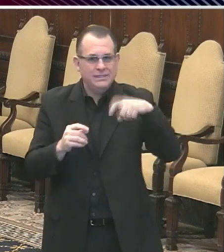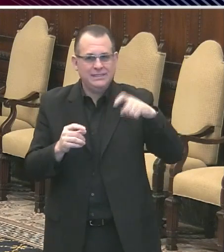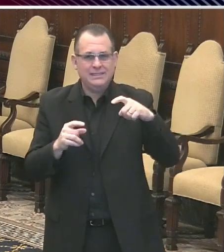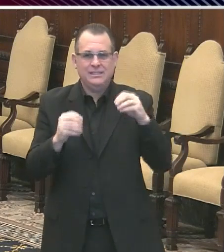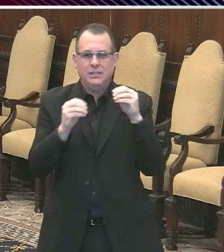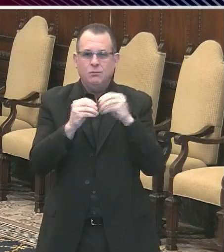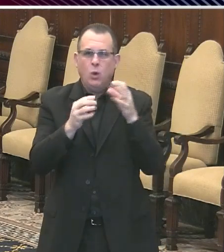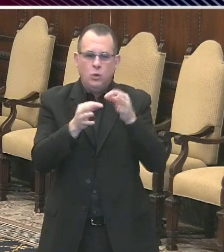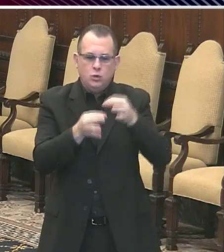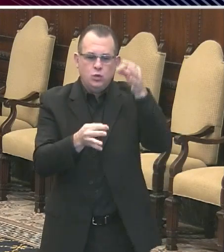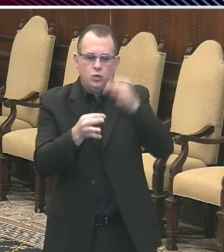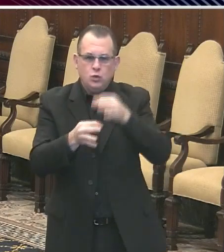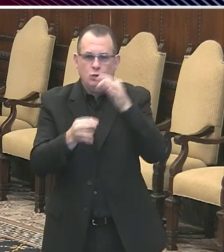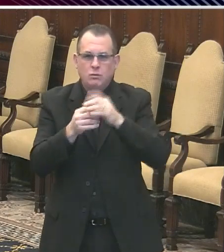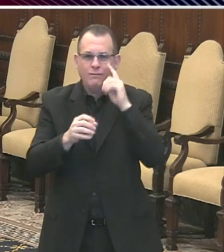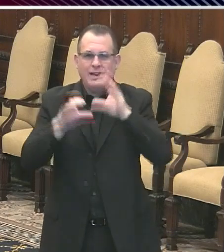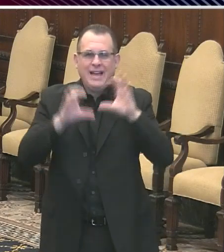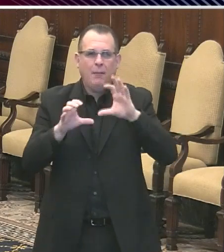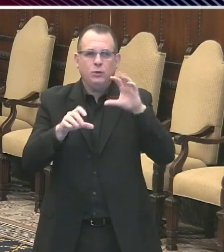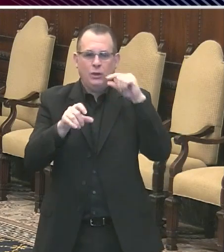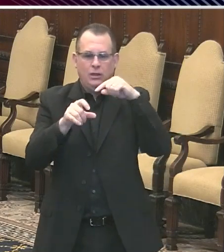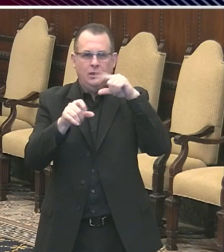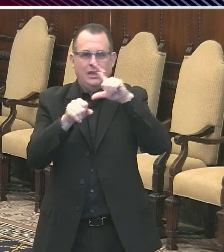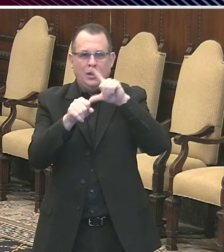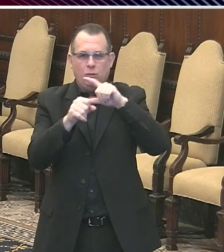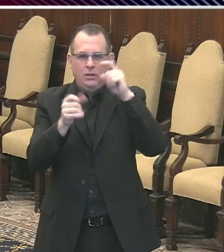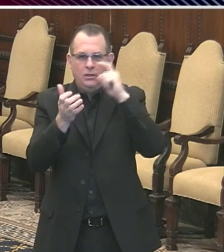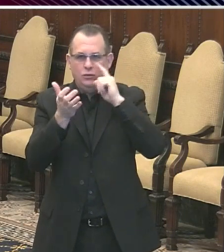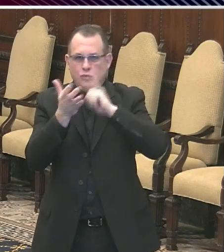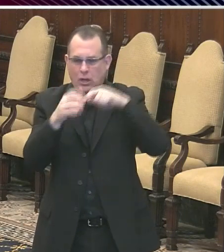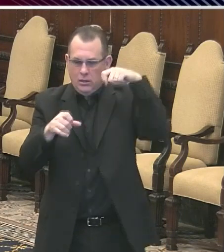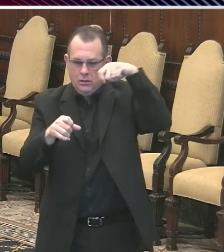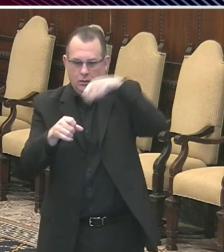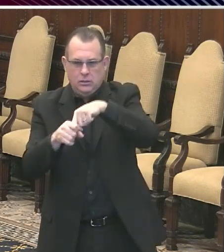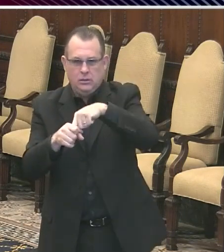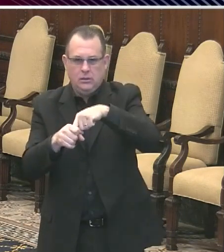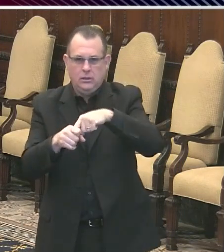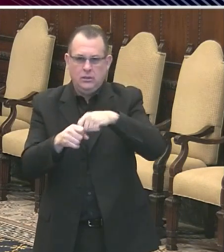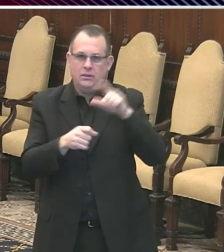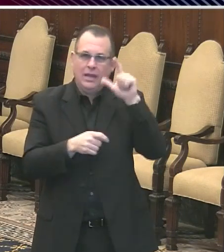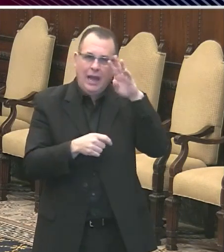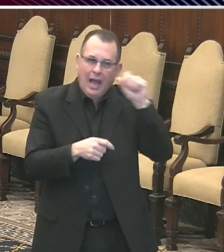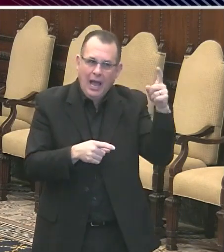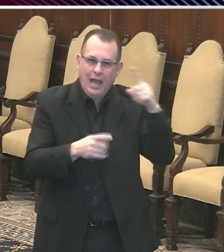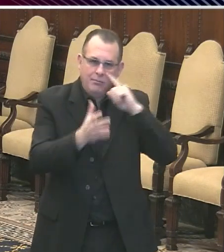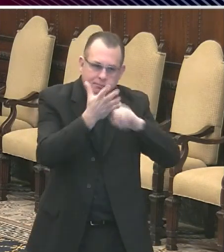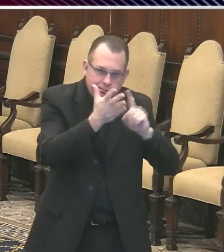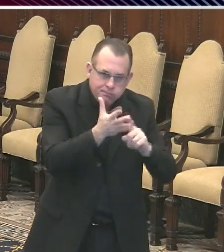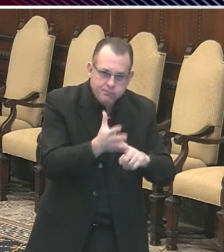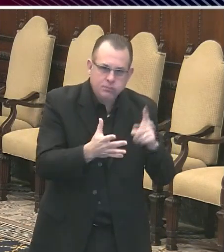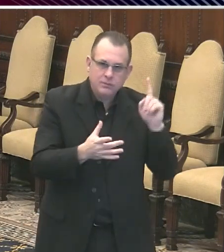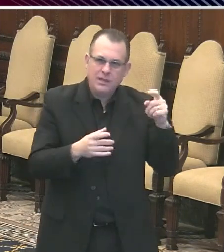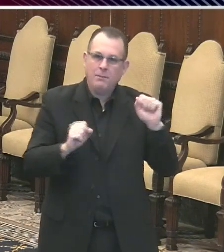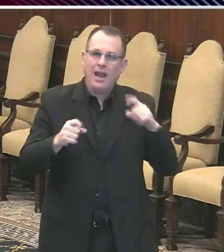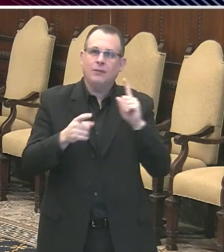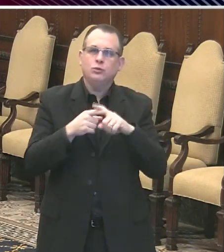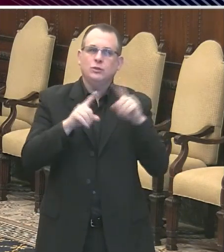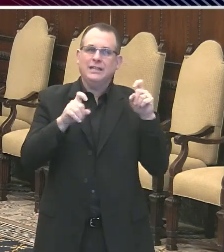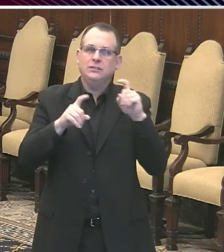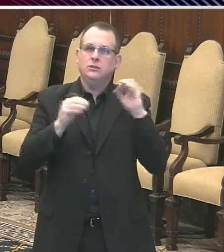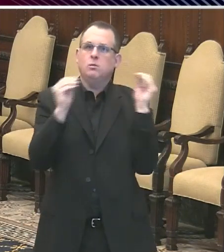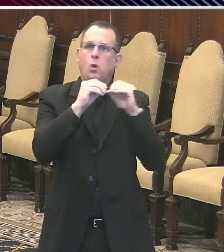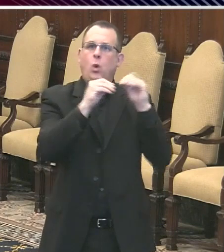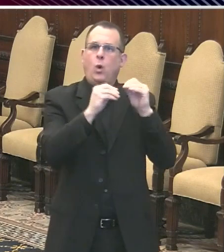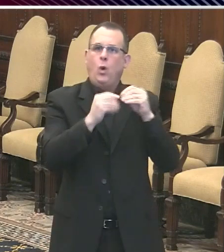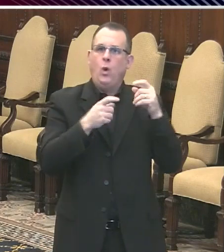swabs to the laboratory. The laboratory has to have the ability to test more samples. We need to have a turnaround that's much quicker than several days. We're working on